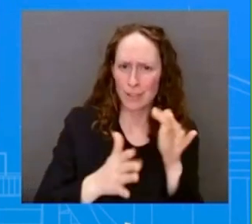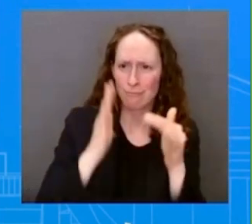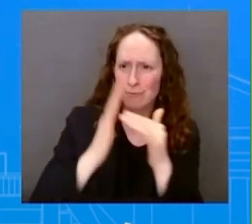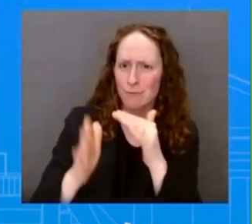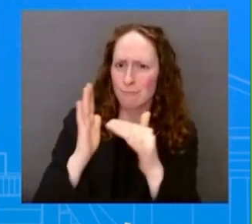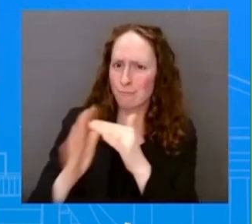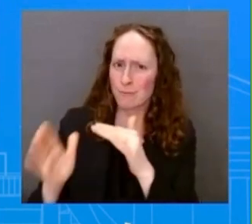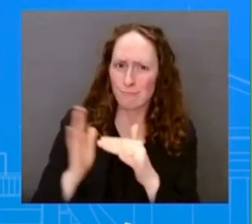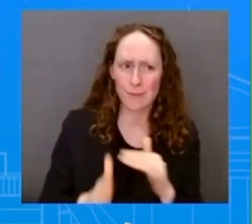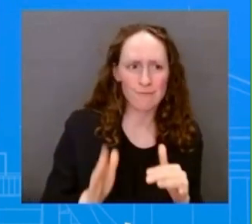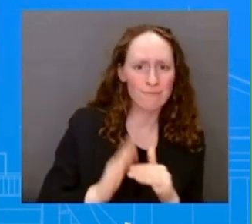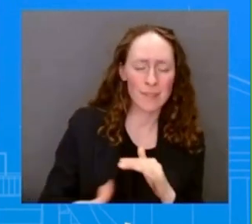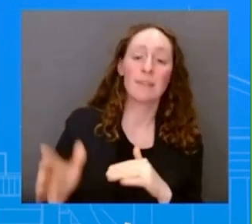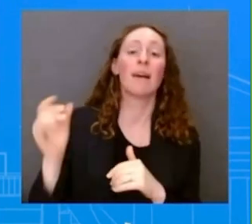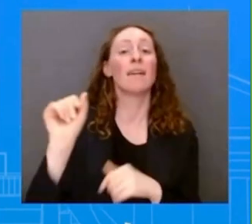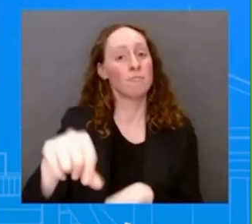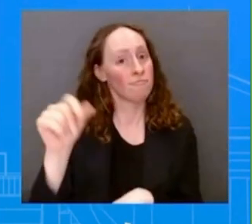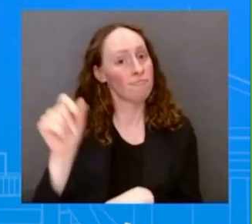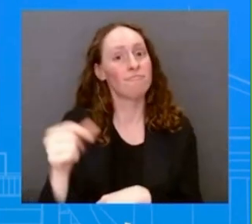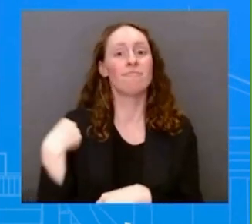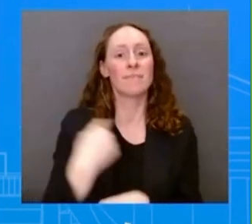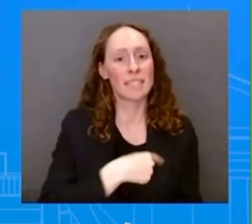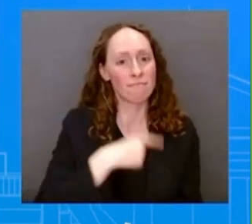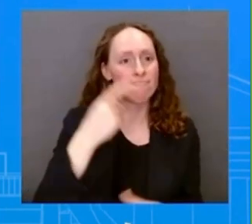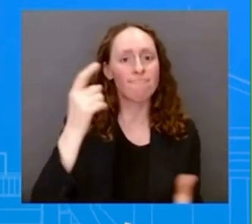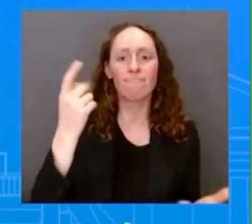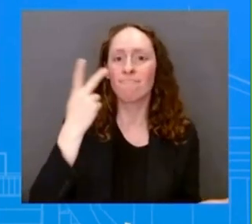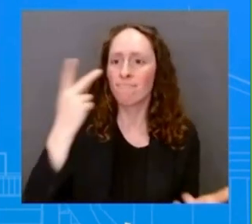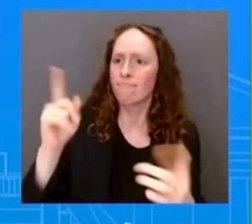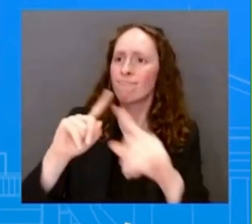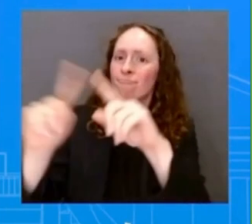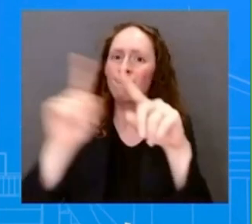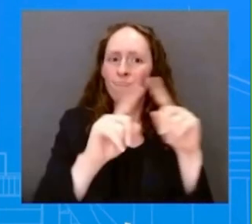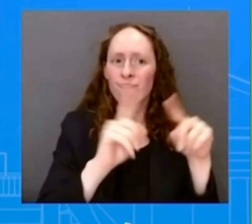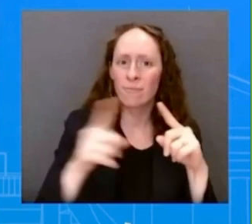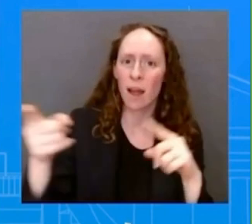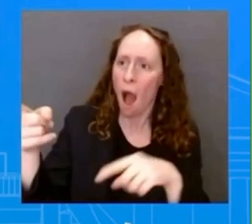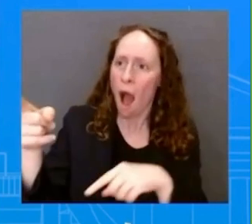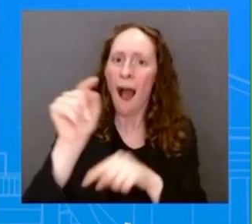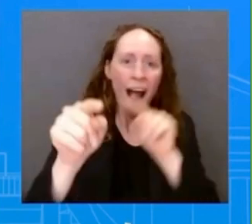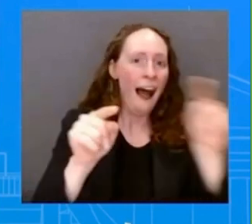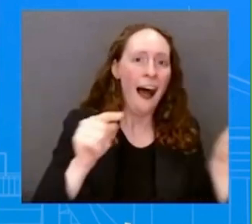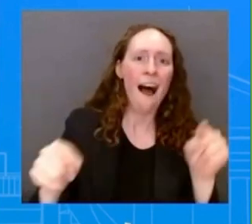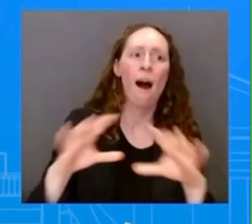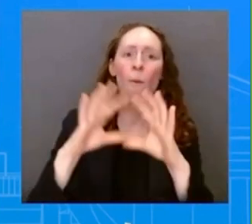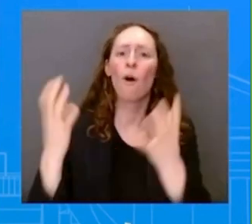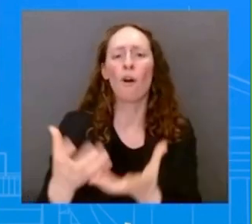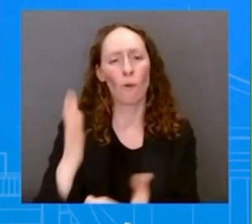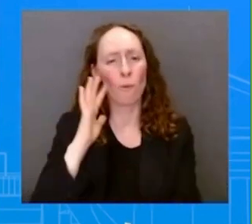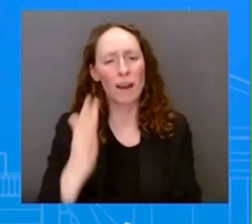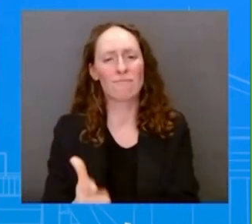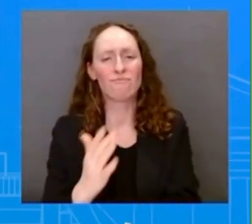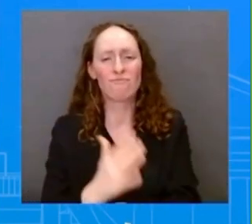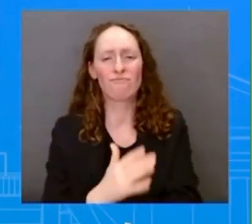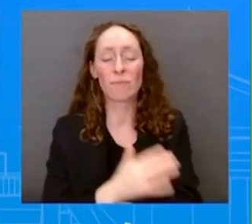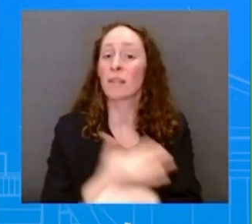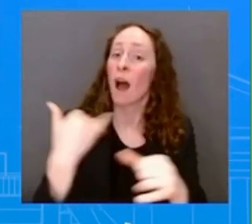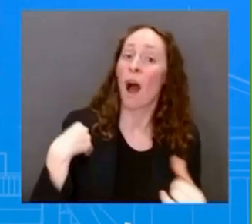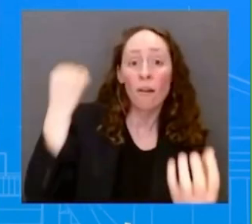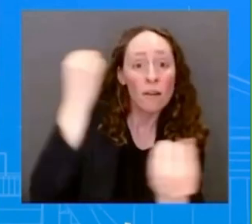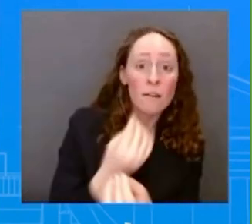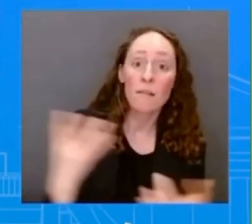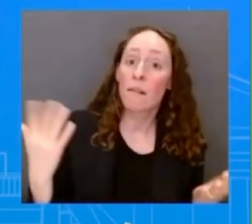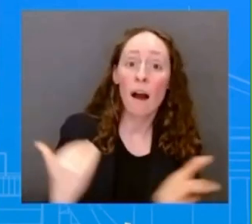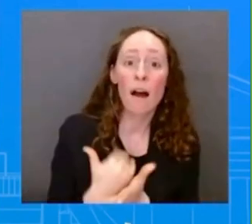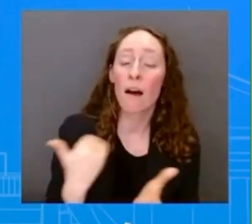is on its front foot. Today the president announced the United States is making another significant investment in promoting democracies abroad up to